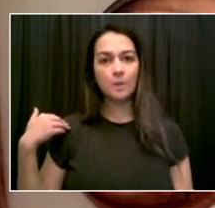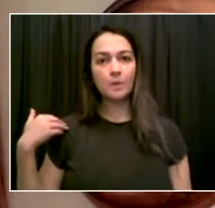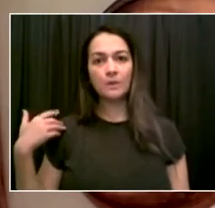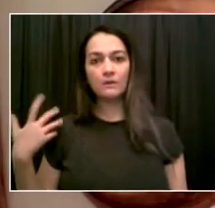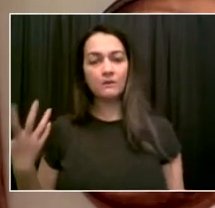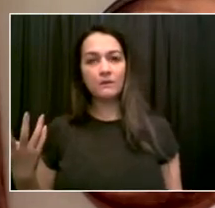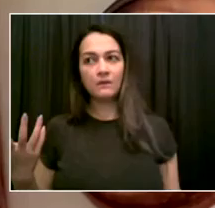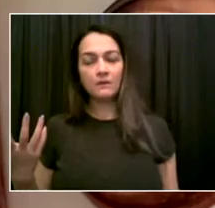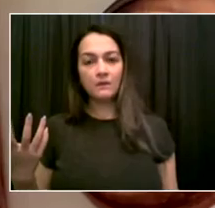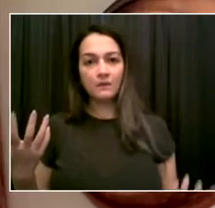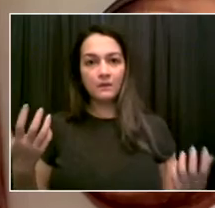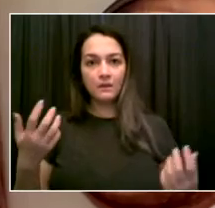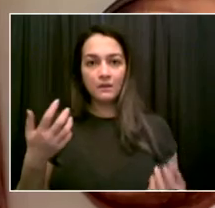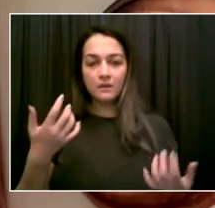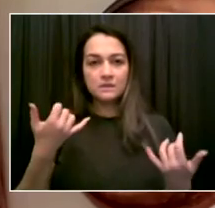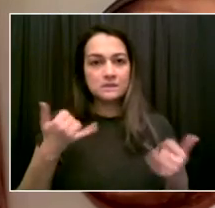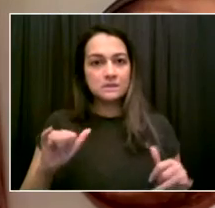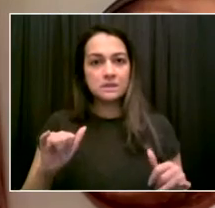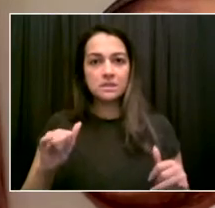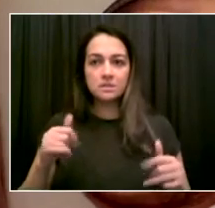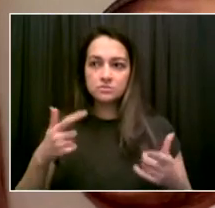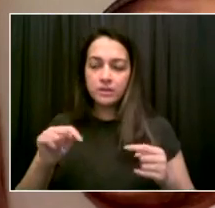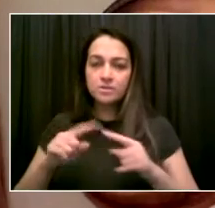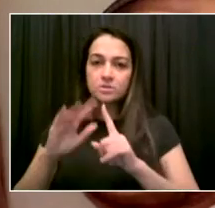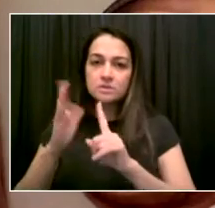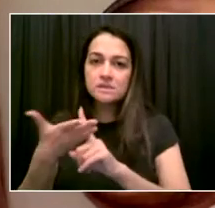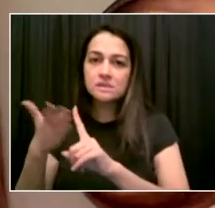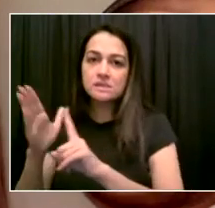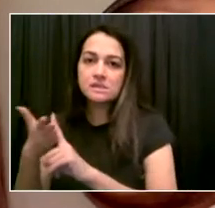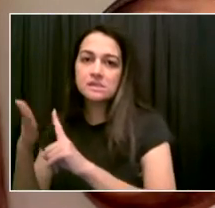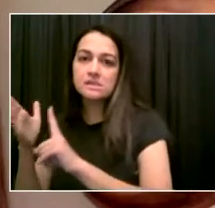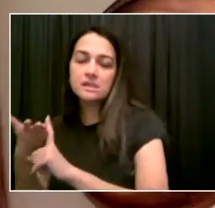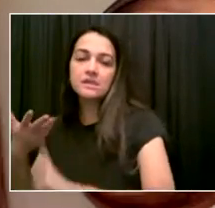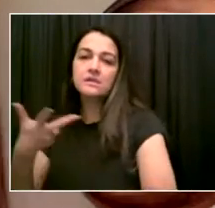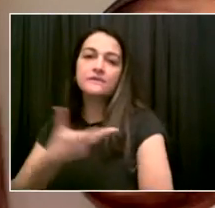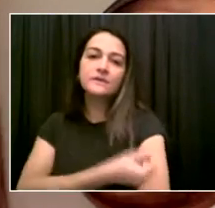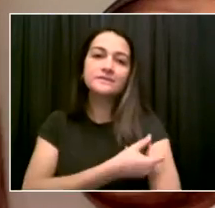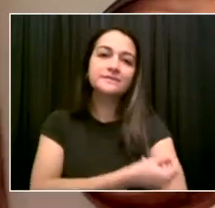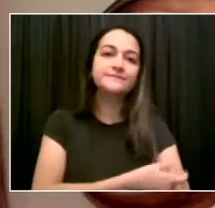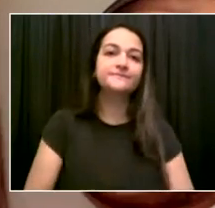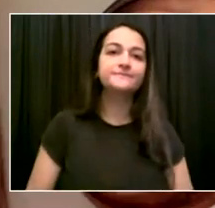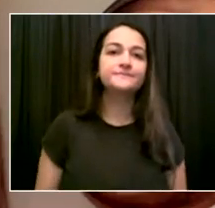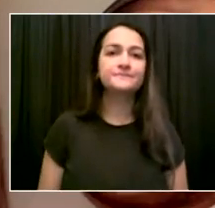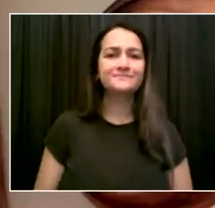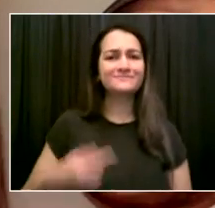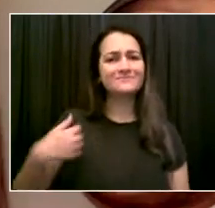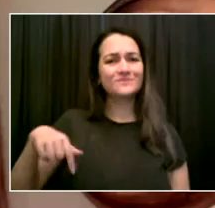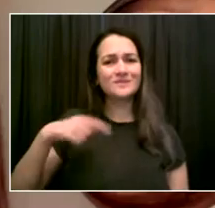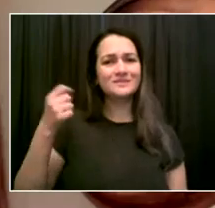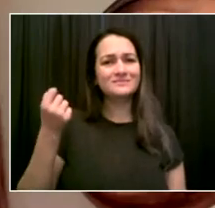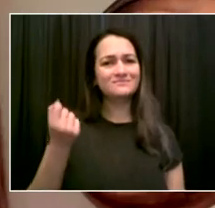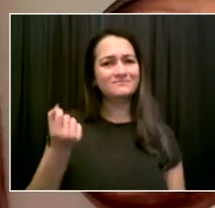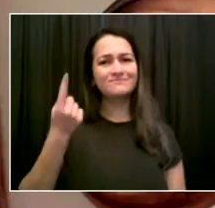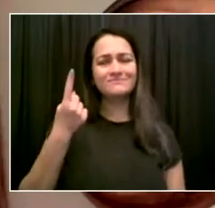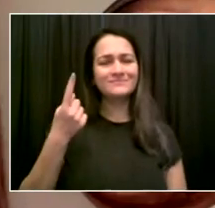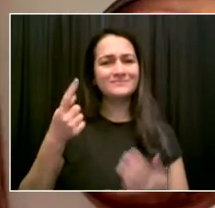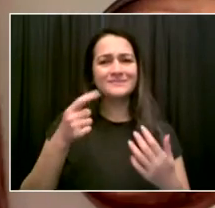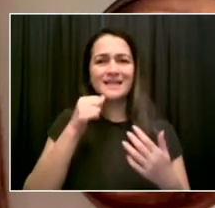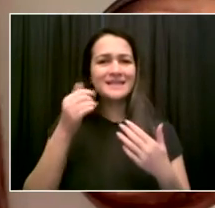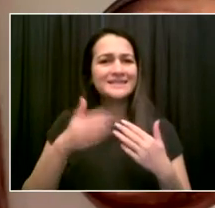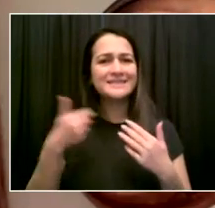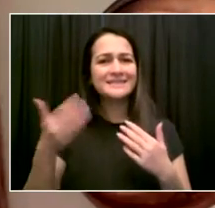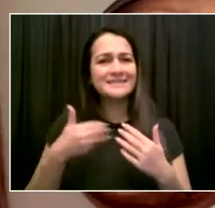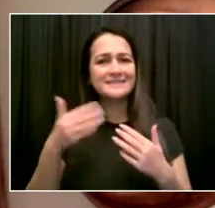there is no recovery. There is no getting back into those great rooms with parties, with strangers, and no ventilation.